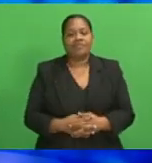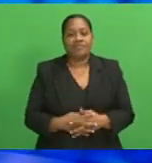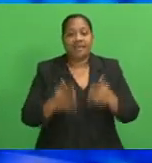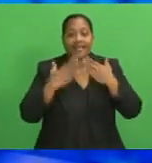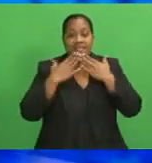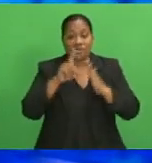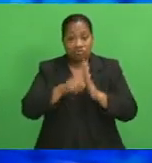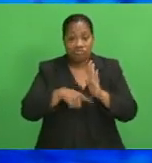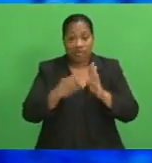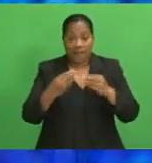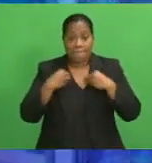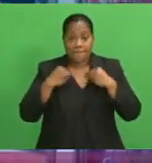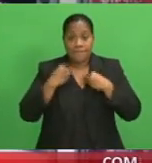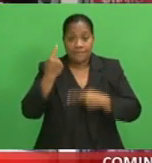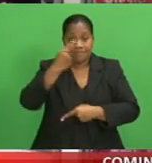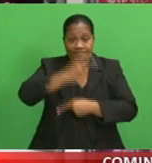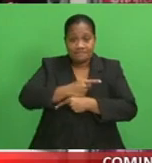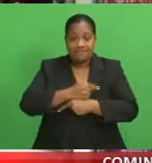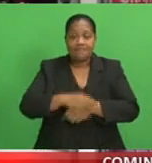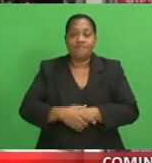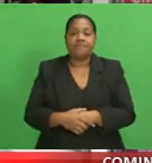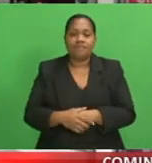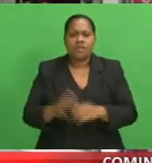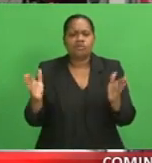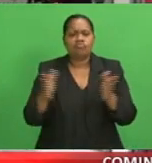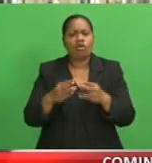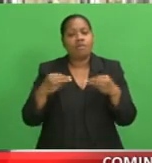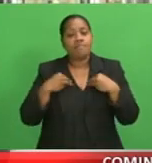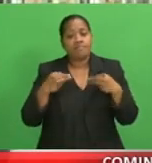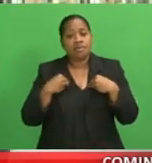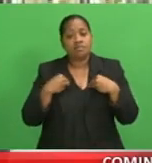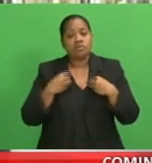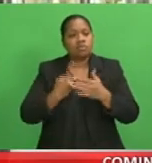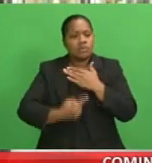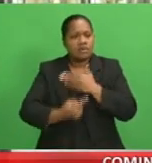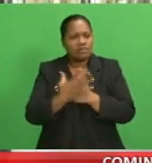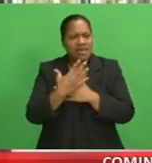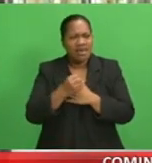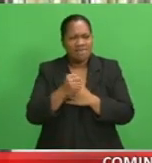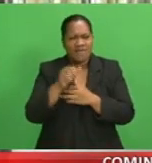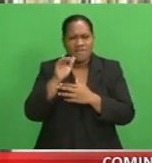Jackie. Coming up in business tonight, small businesses facing bleak future.